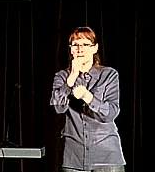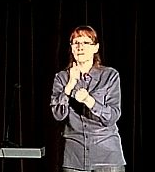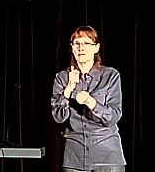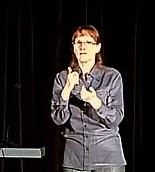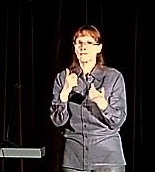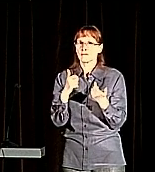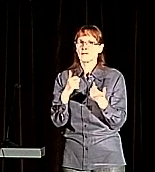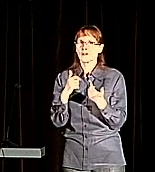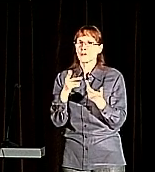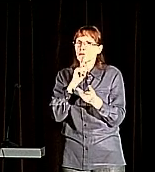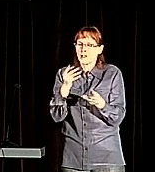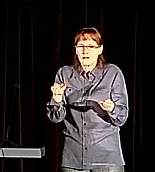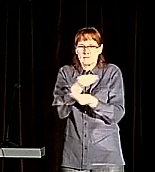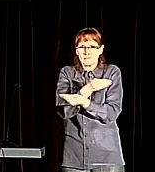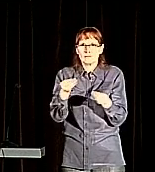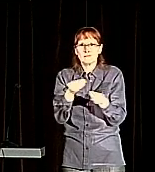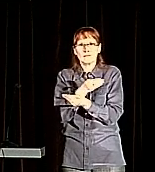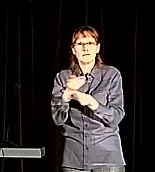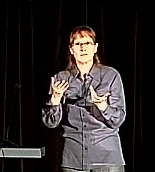three times what I do.